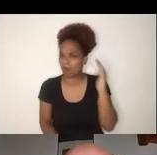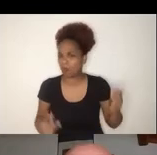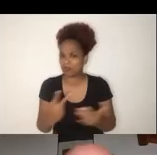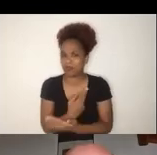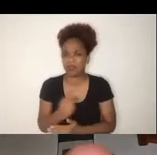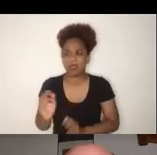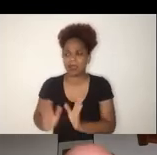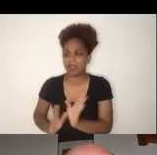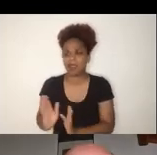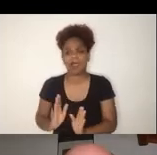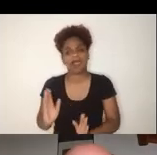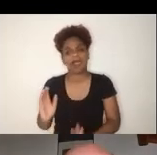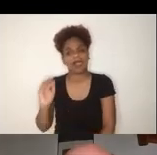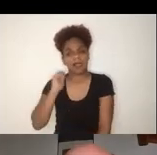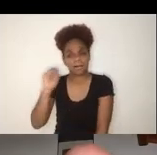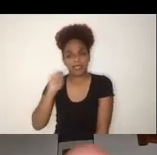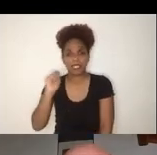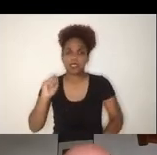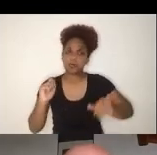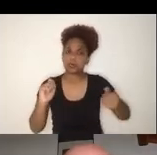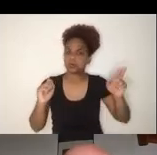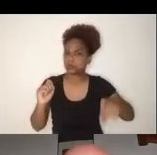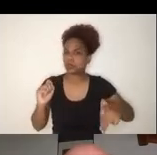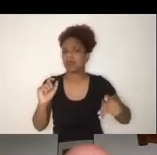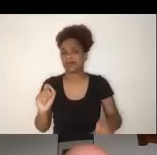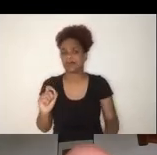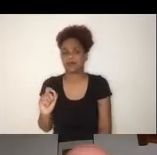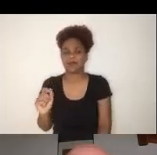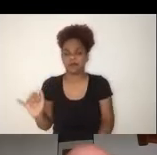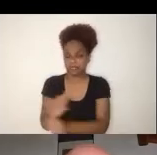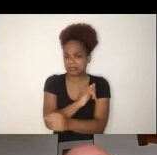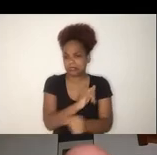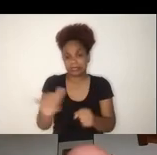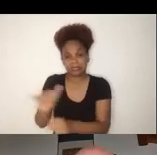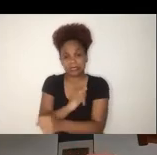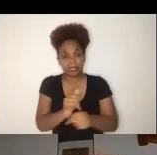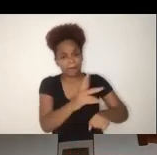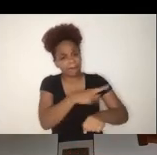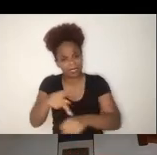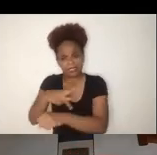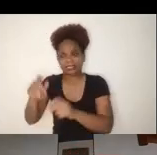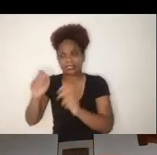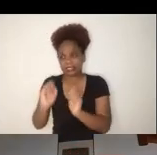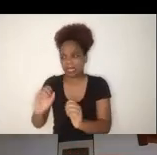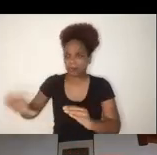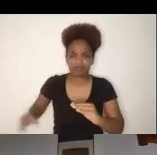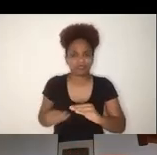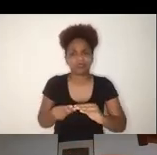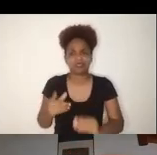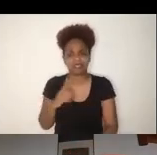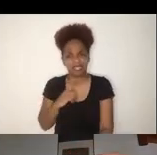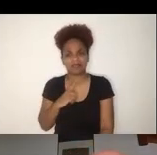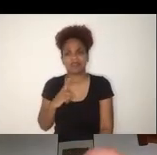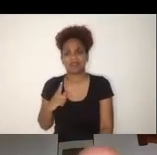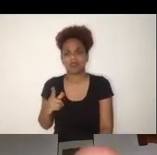of strategies that countries were deploying to cope with the immediate impact of the